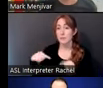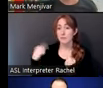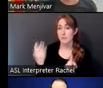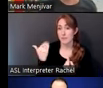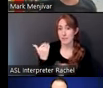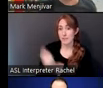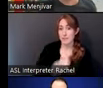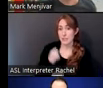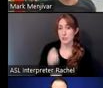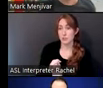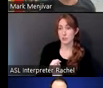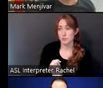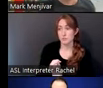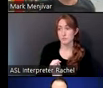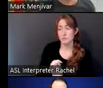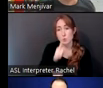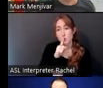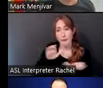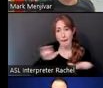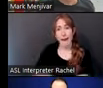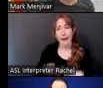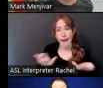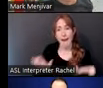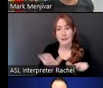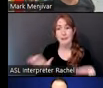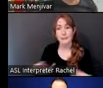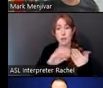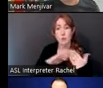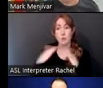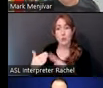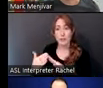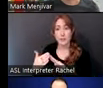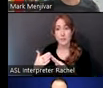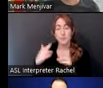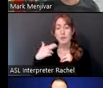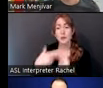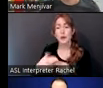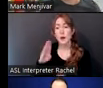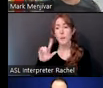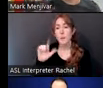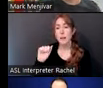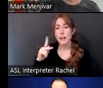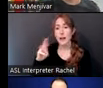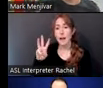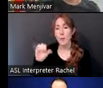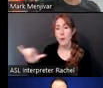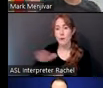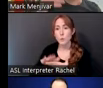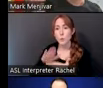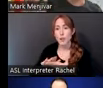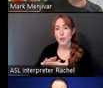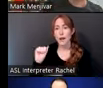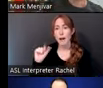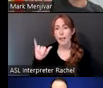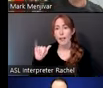active group of community members of the Blackwell School Alliance that has been not just preserving the building, which it